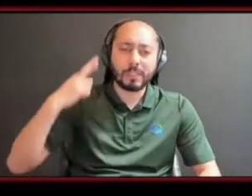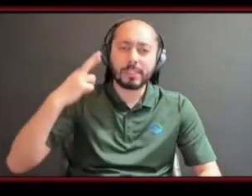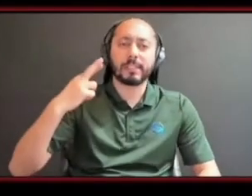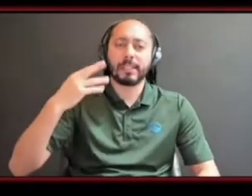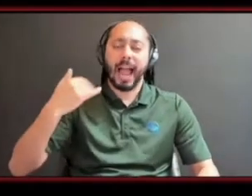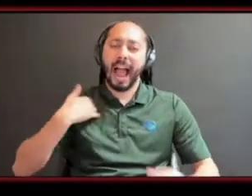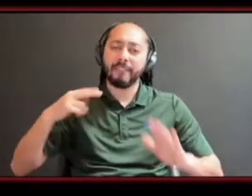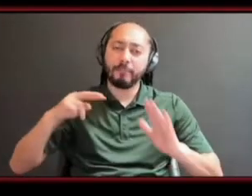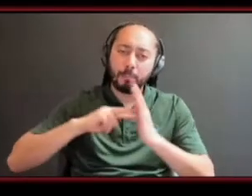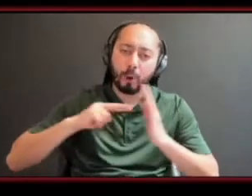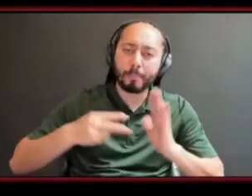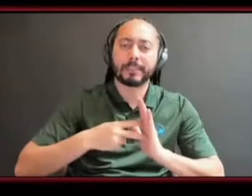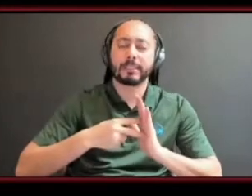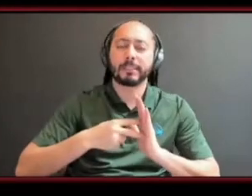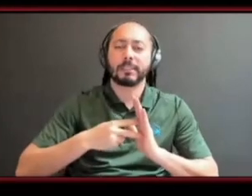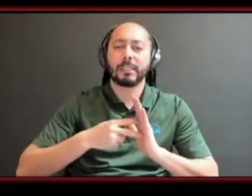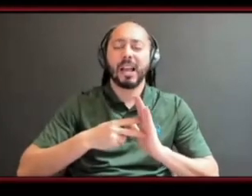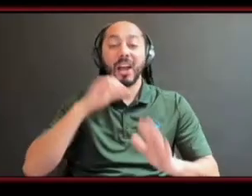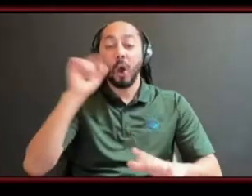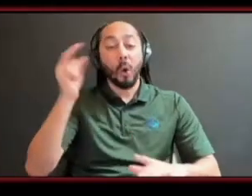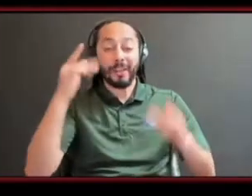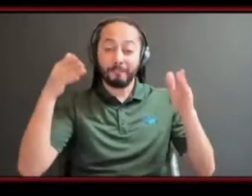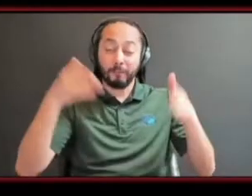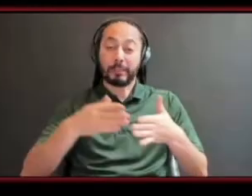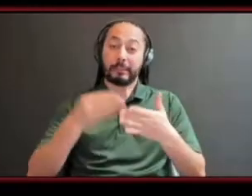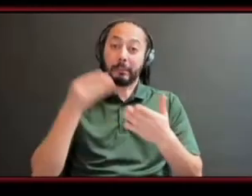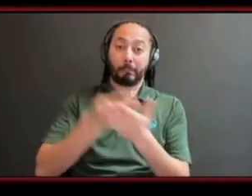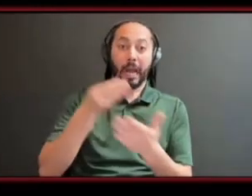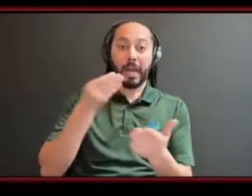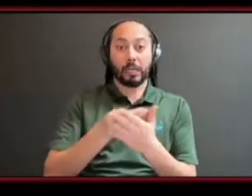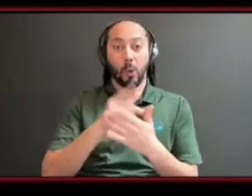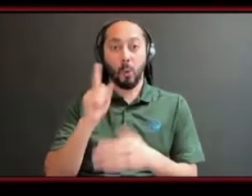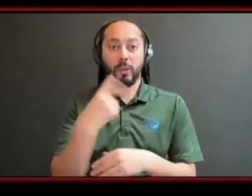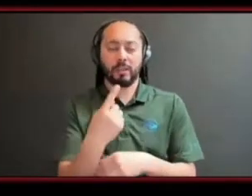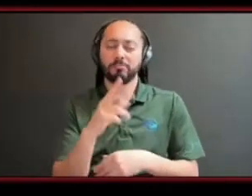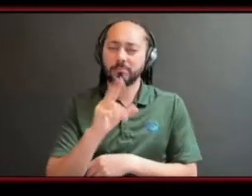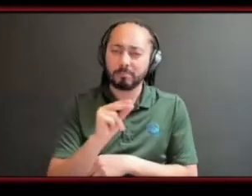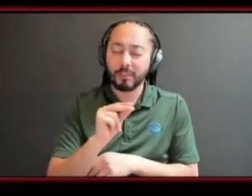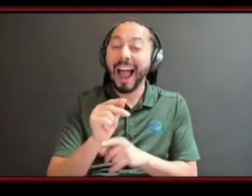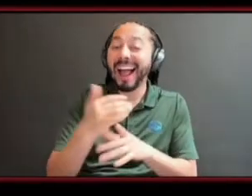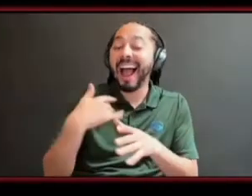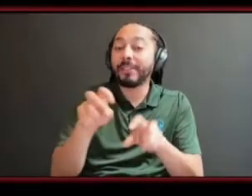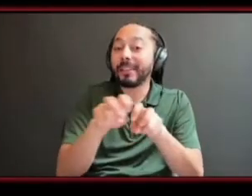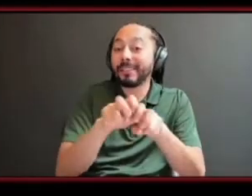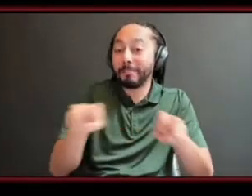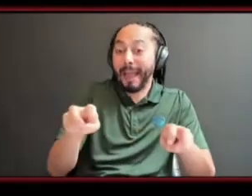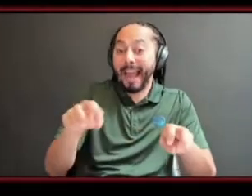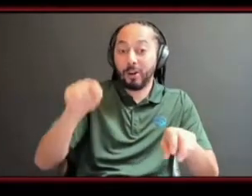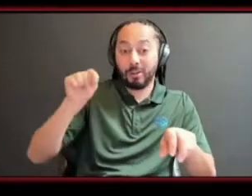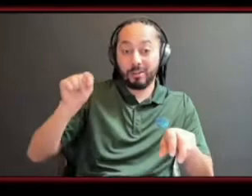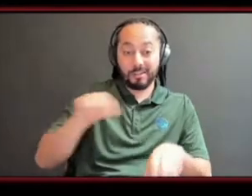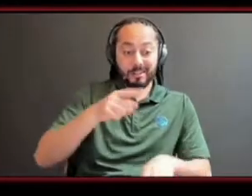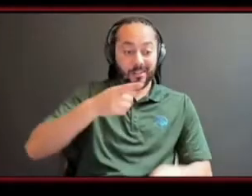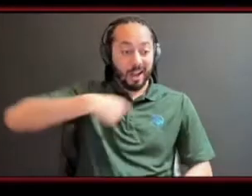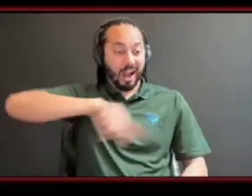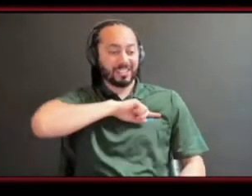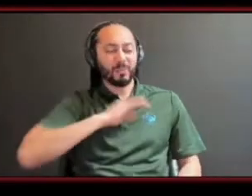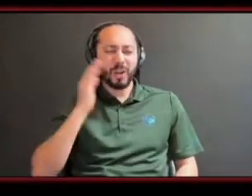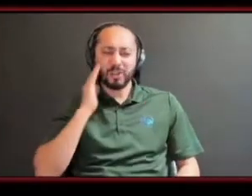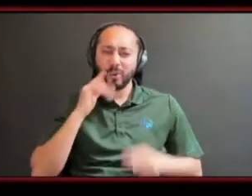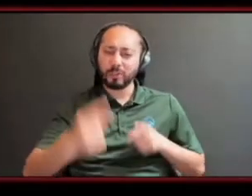just for a paycheck and like everybody else on the panel we know that it's a struggle and especially being um you know